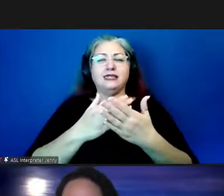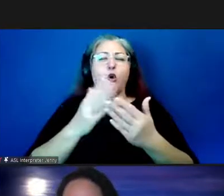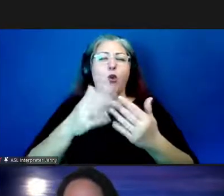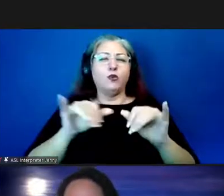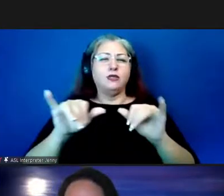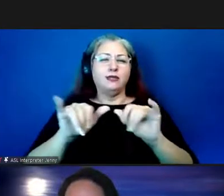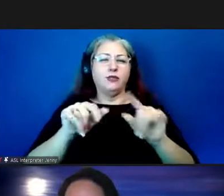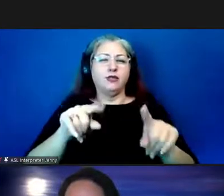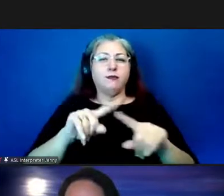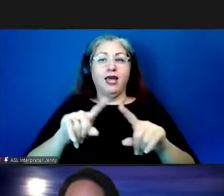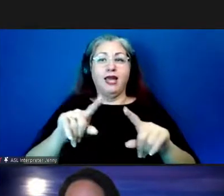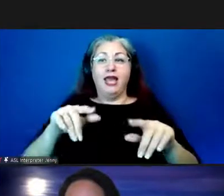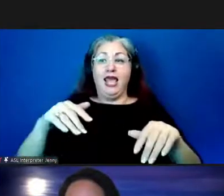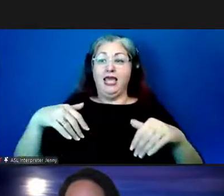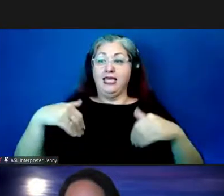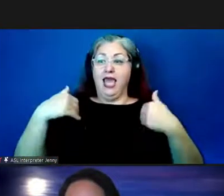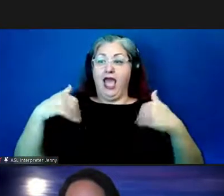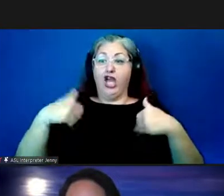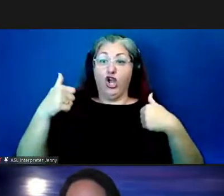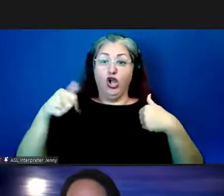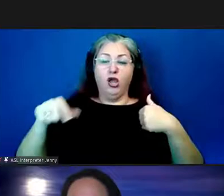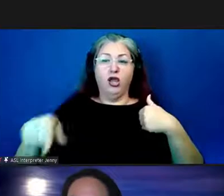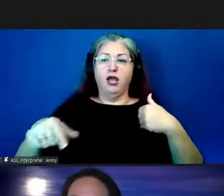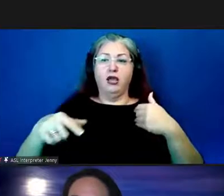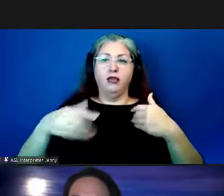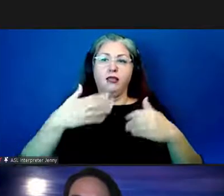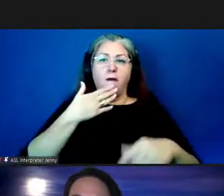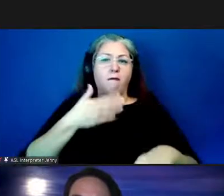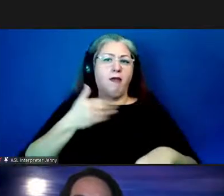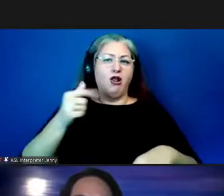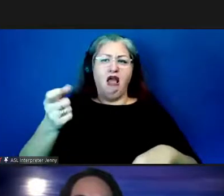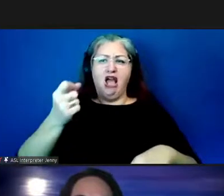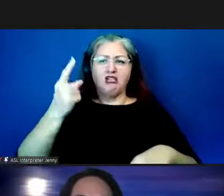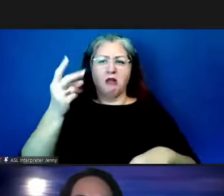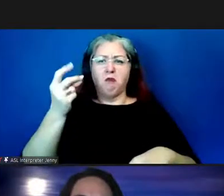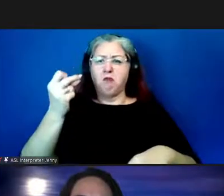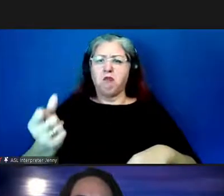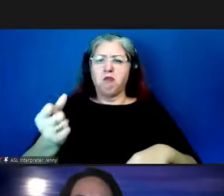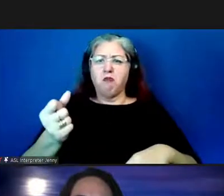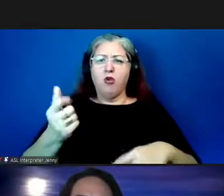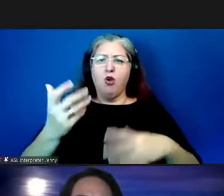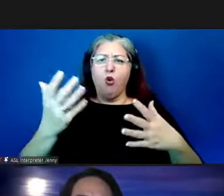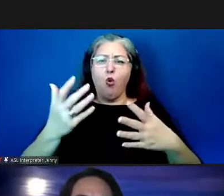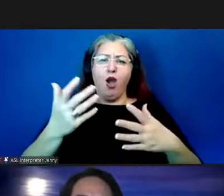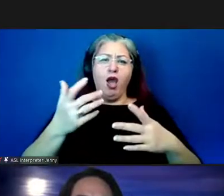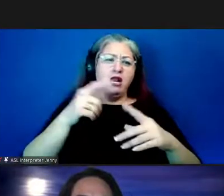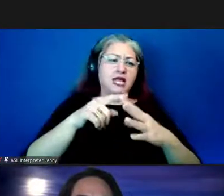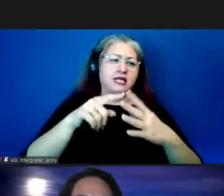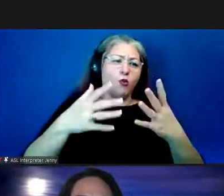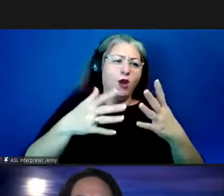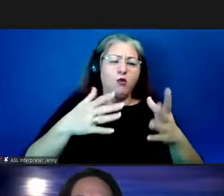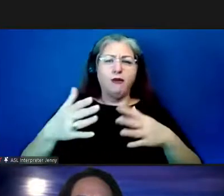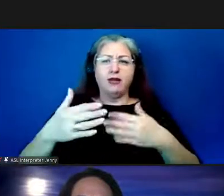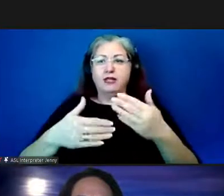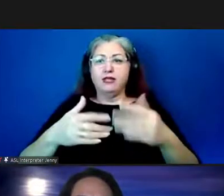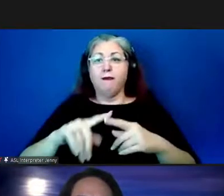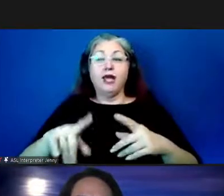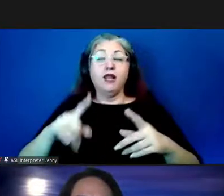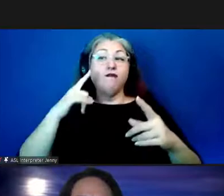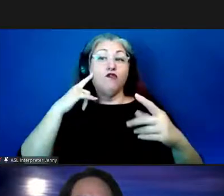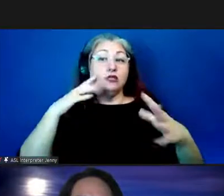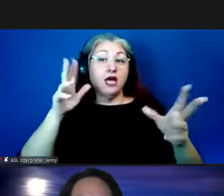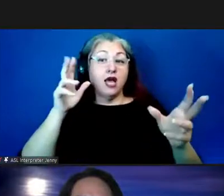to this and the younger the kid i have found is actually the better like they understood right away what glitch was and like doing that as far as sound